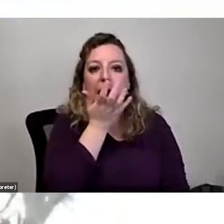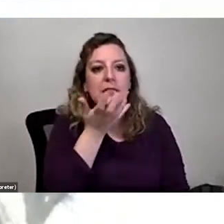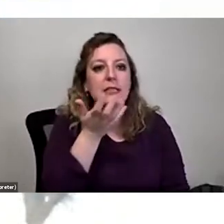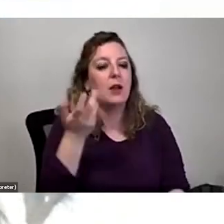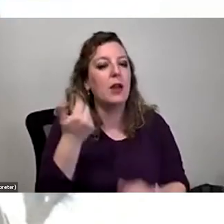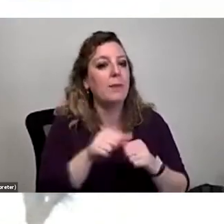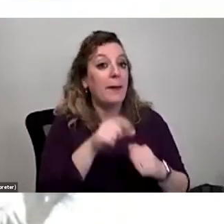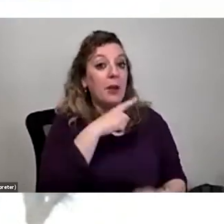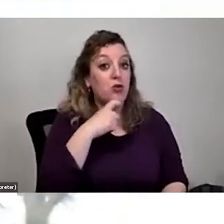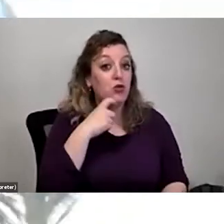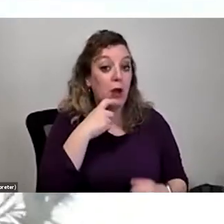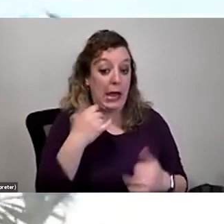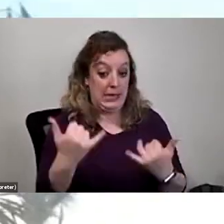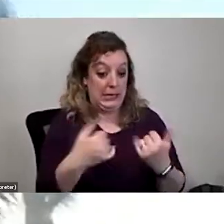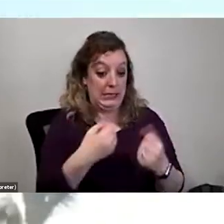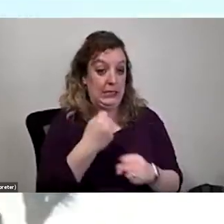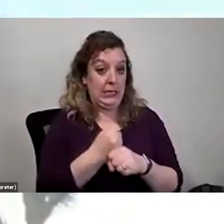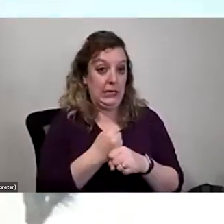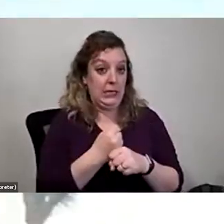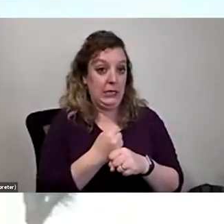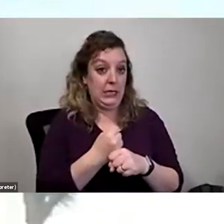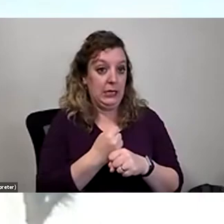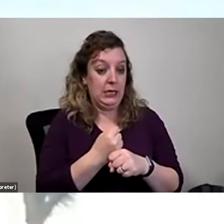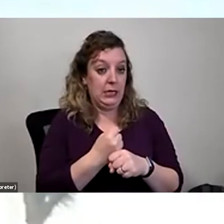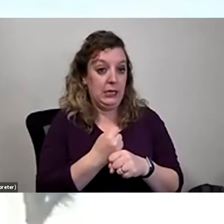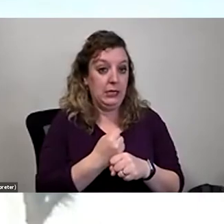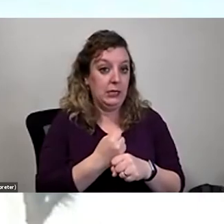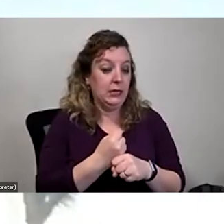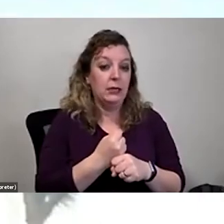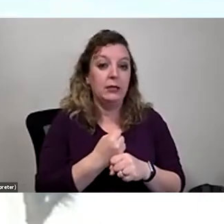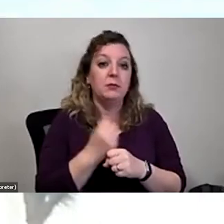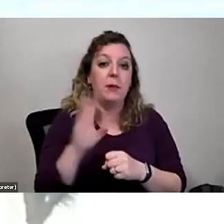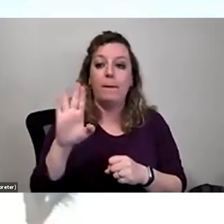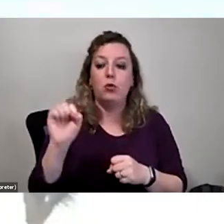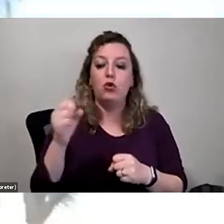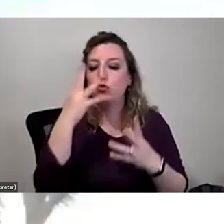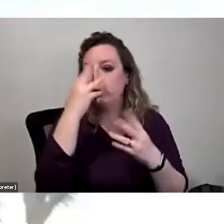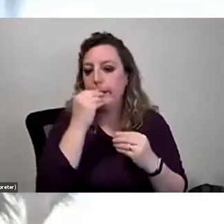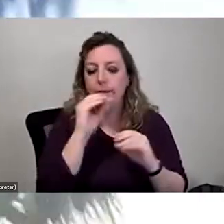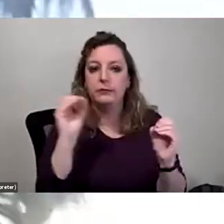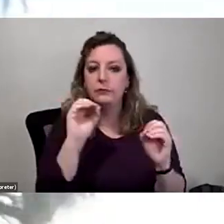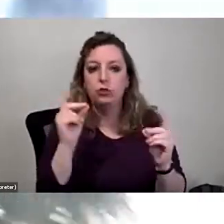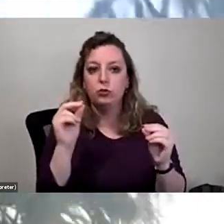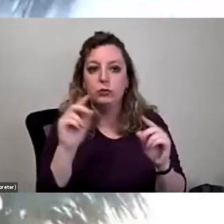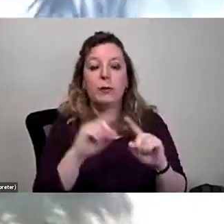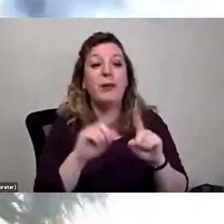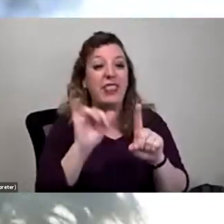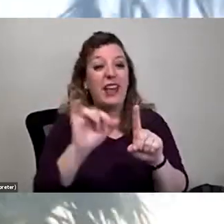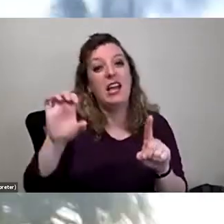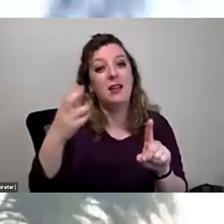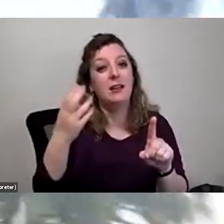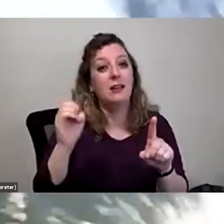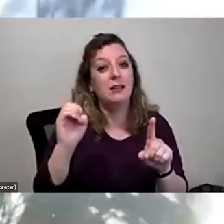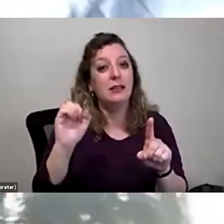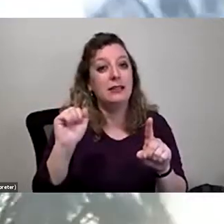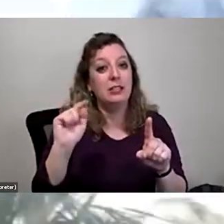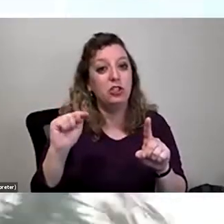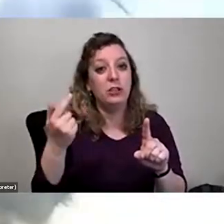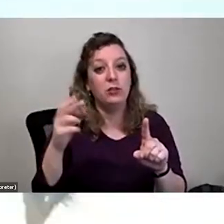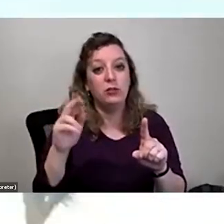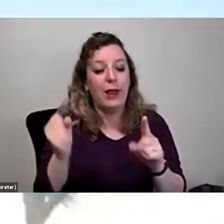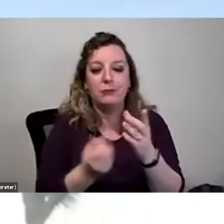a really dry year this year. The bushes are all just staying asleep. They're not doing anything. This cheatgrass is growing everywhere.